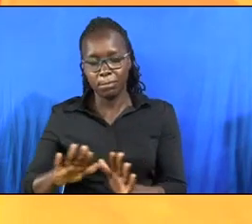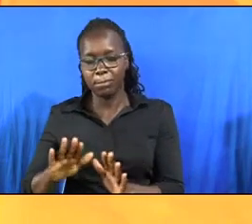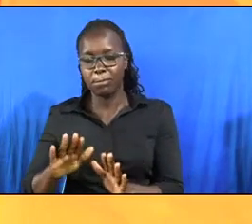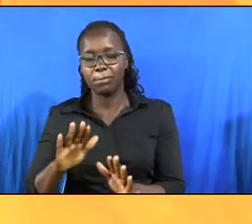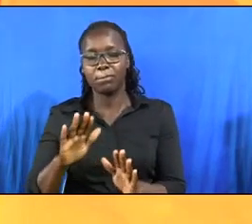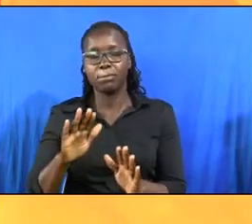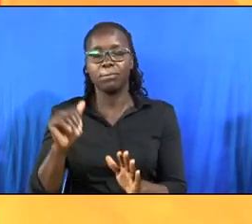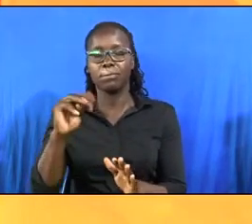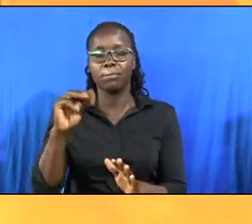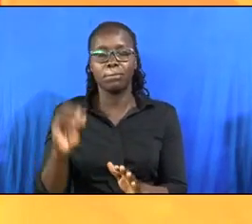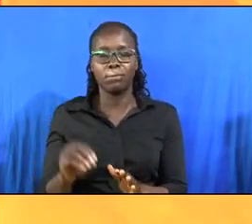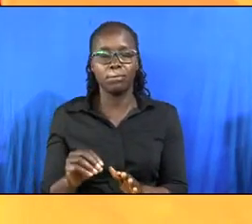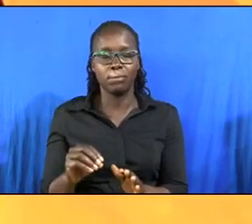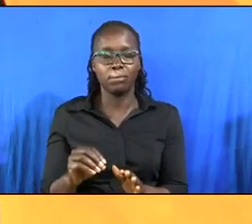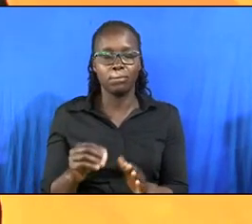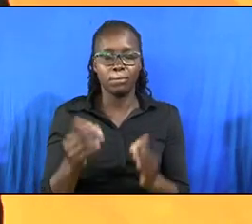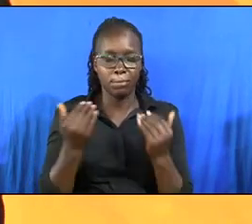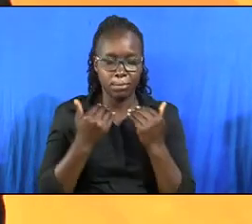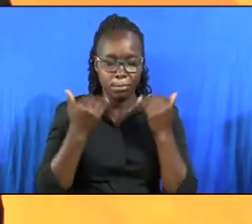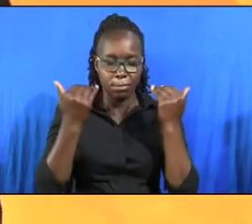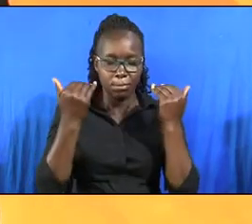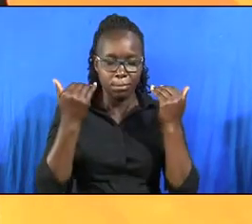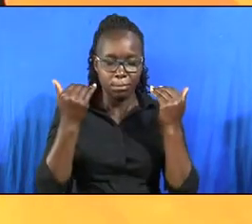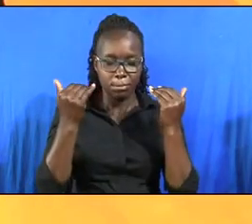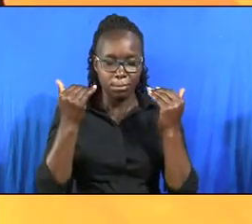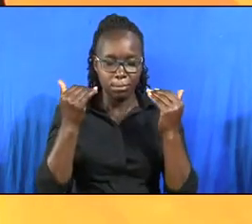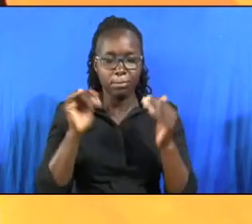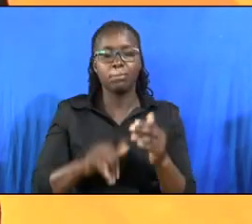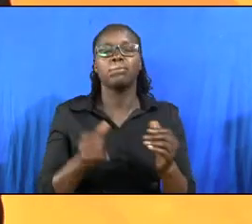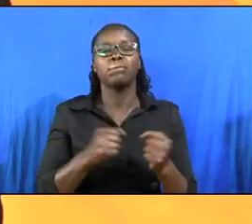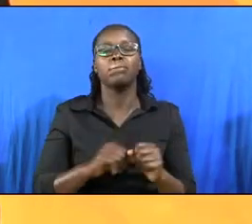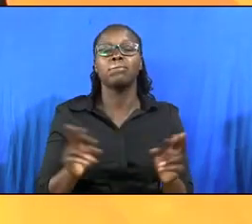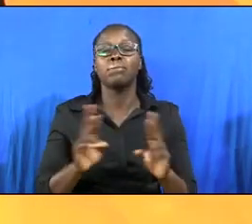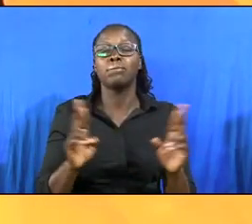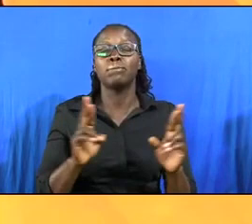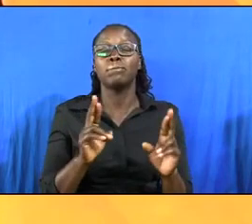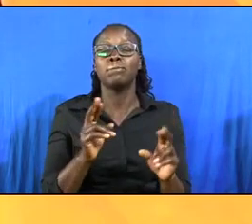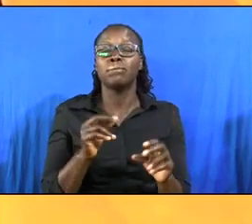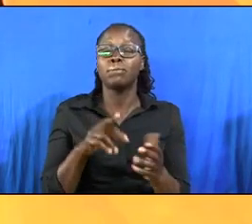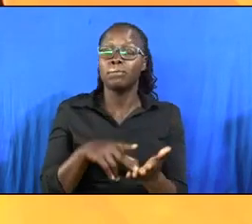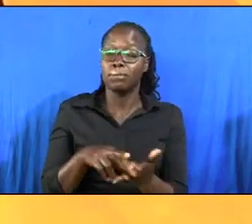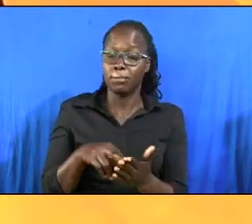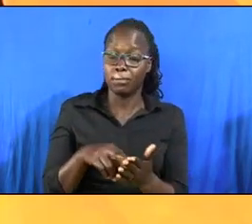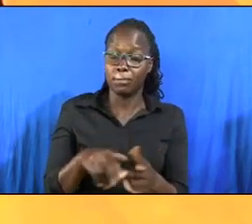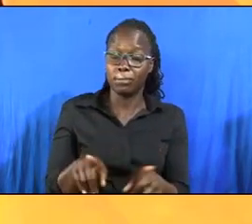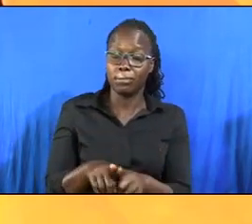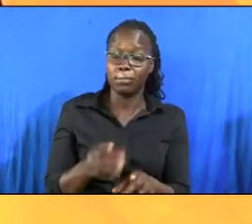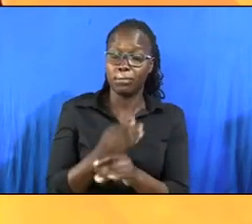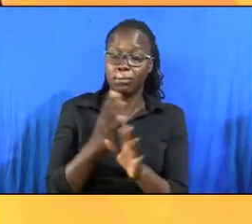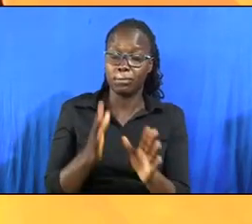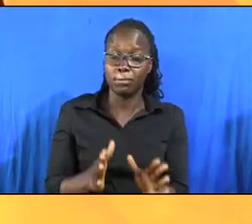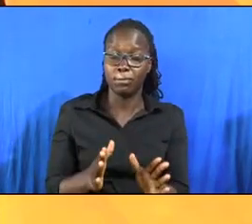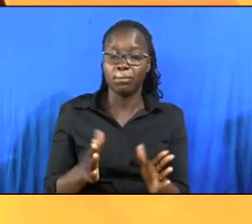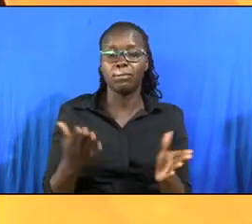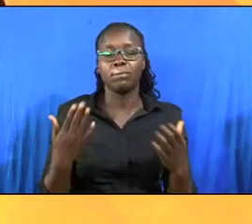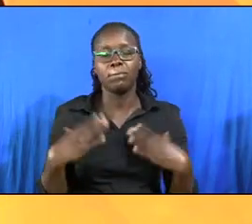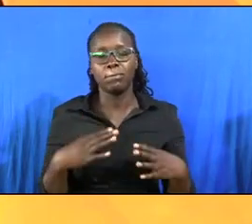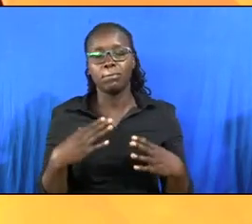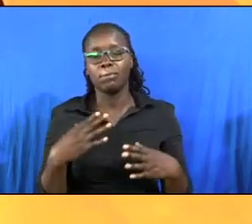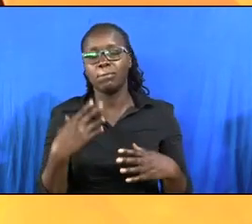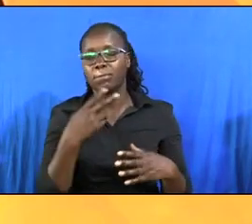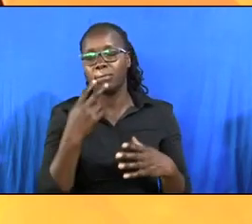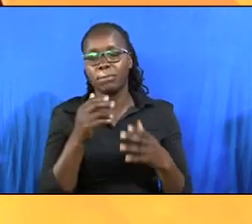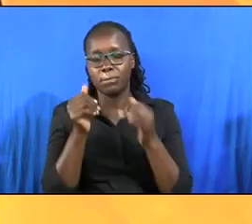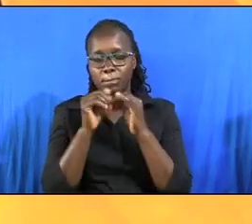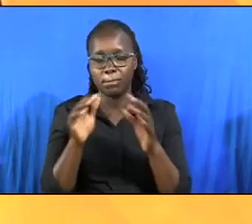organization and the members of this church that they may be able to walk as Christians as blessing to their